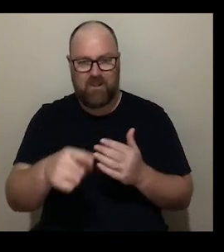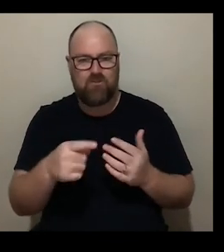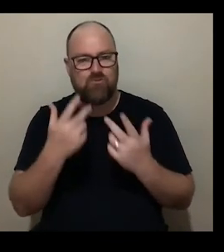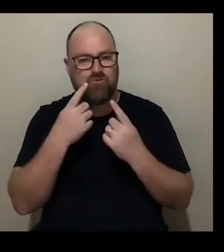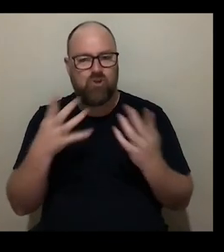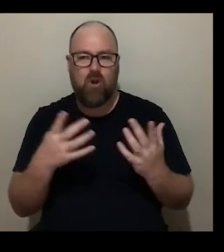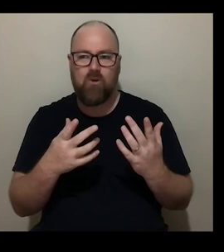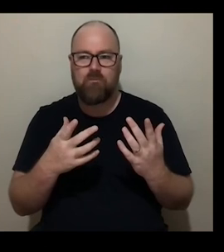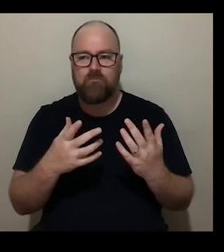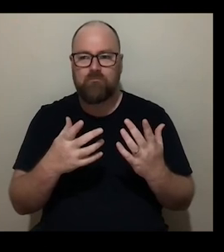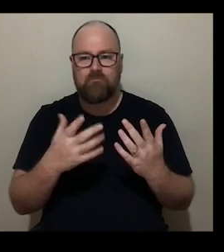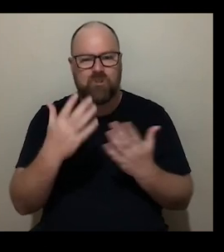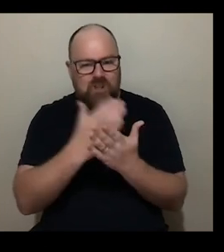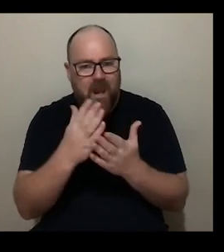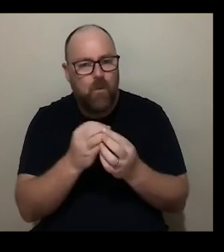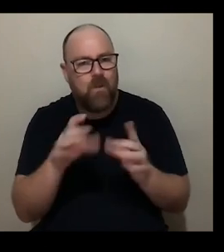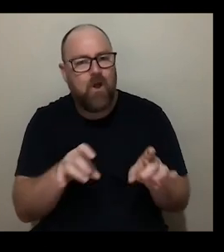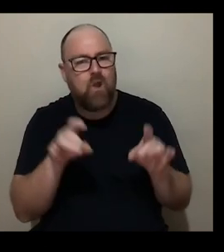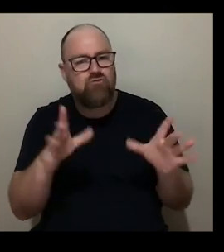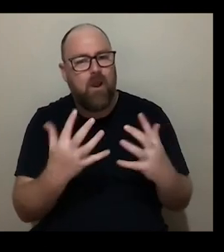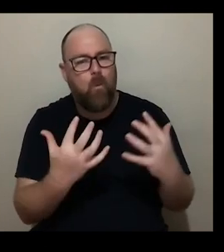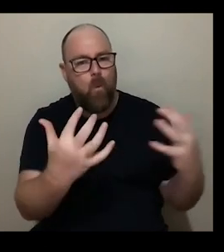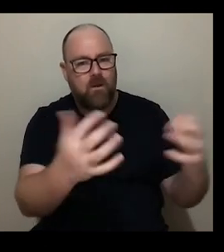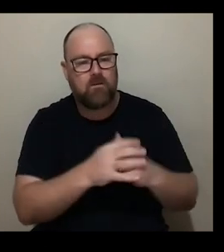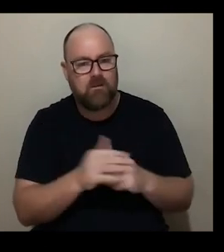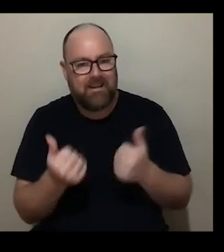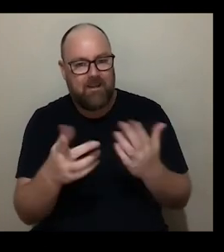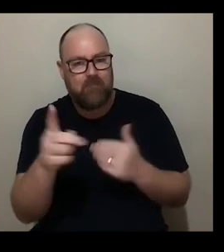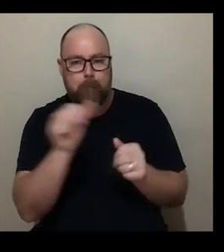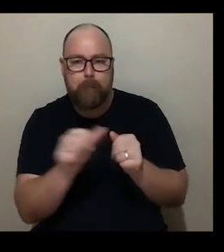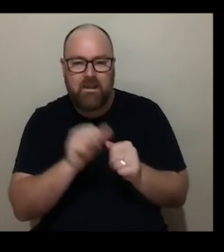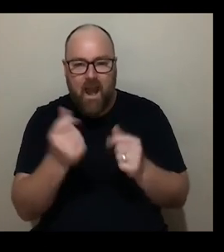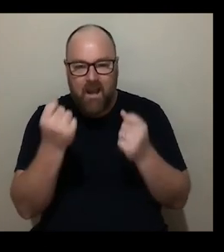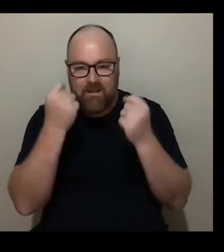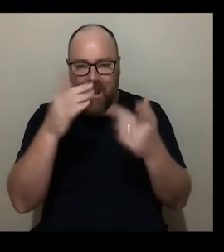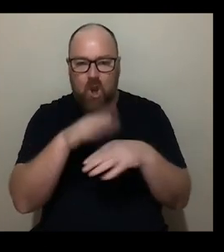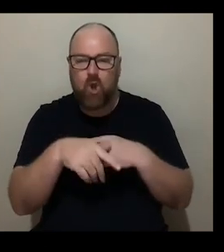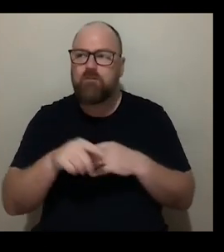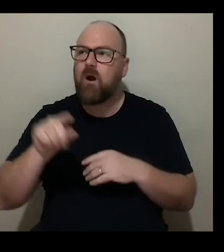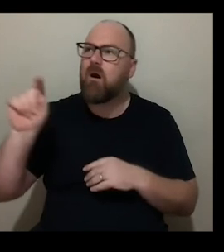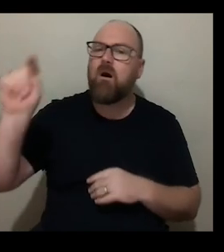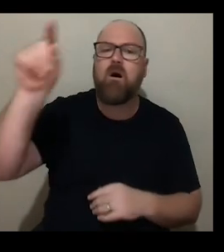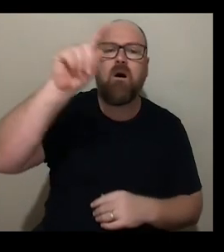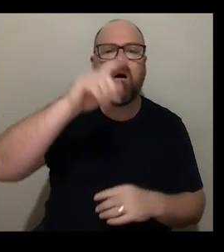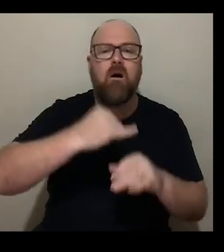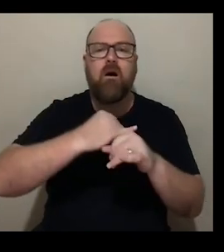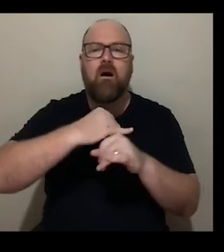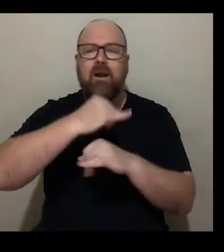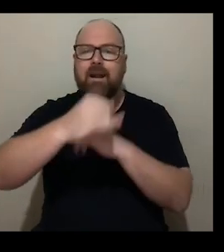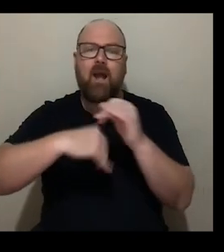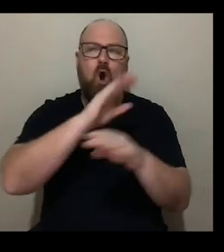australian audiences a better understanding of some of the international pursuits around